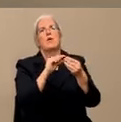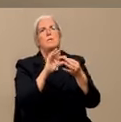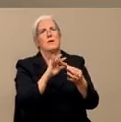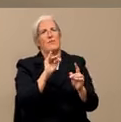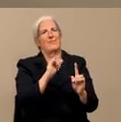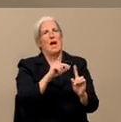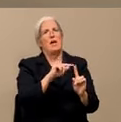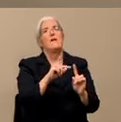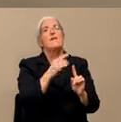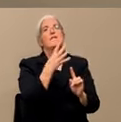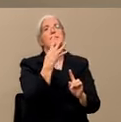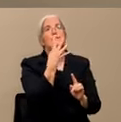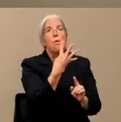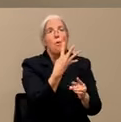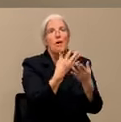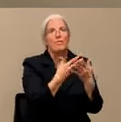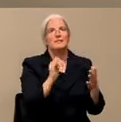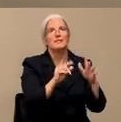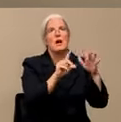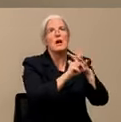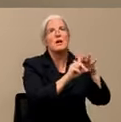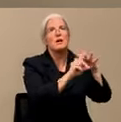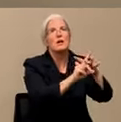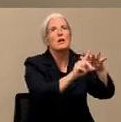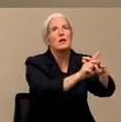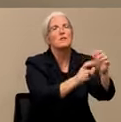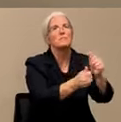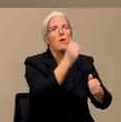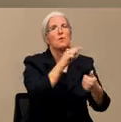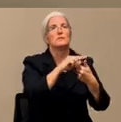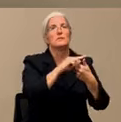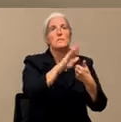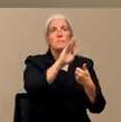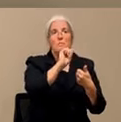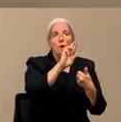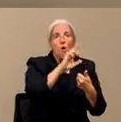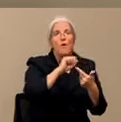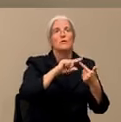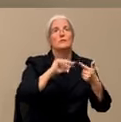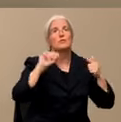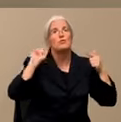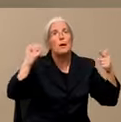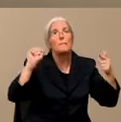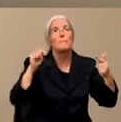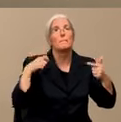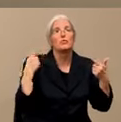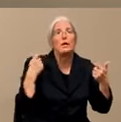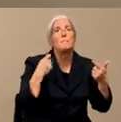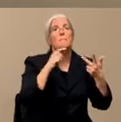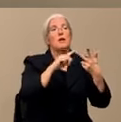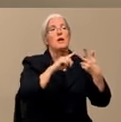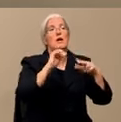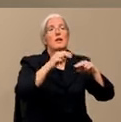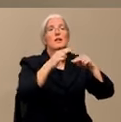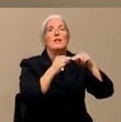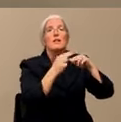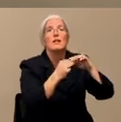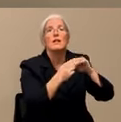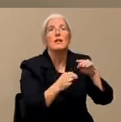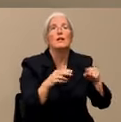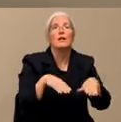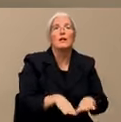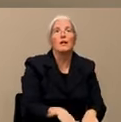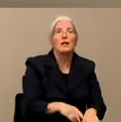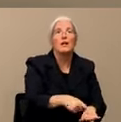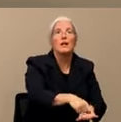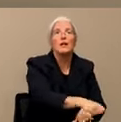the most. Bars, gyms, nail salons, and restaurants that are still open for dine in. So our target